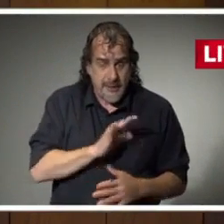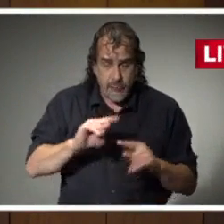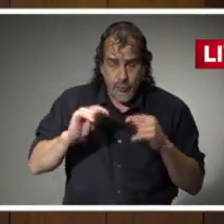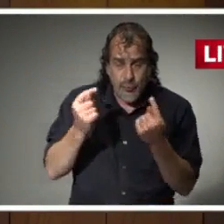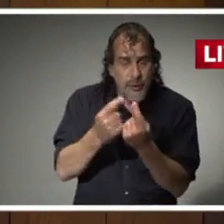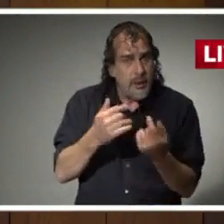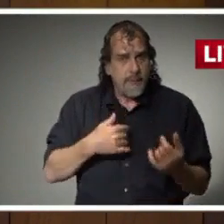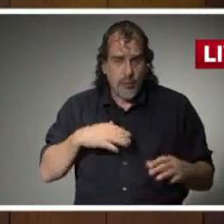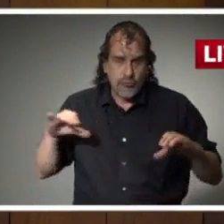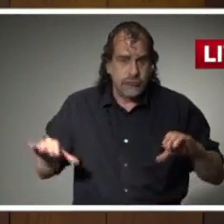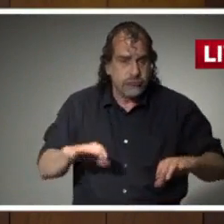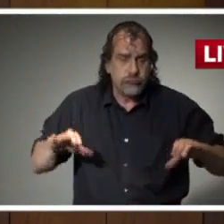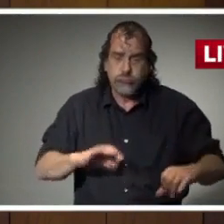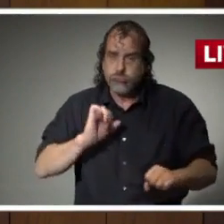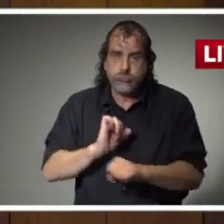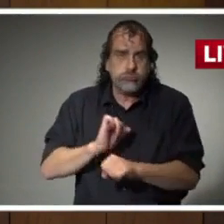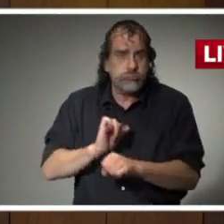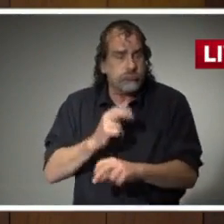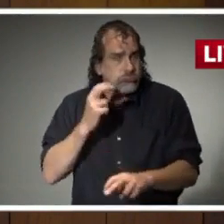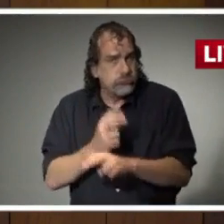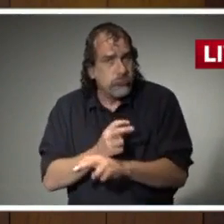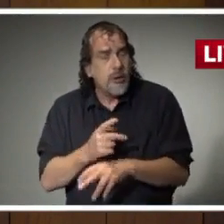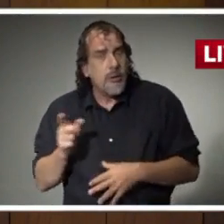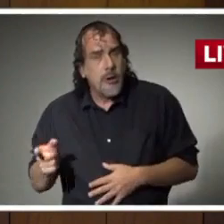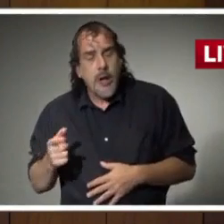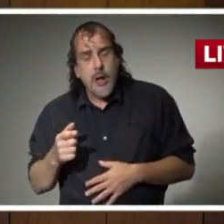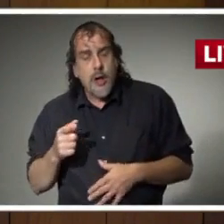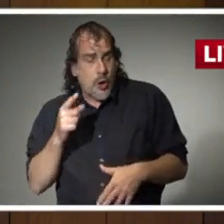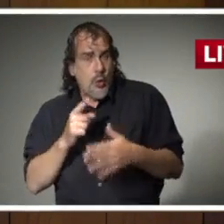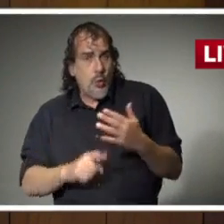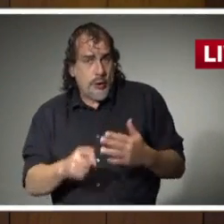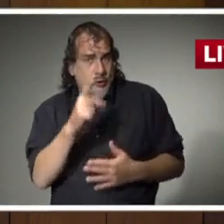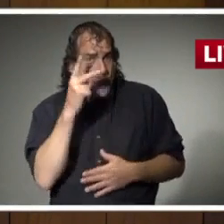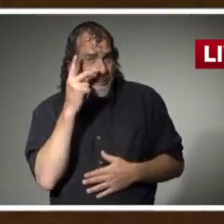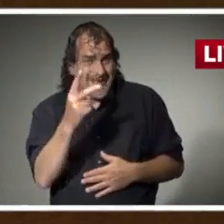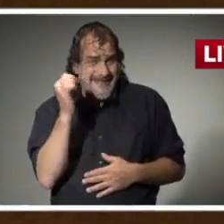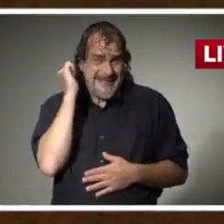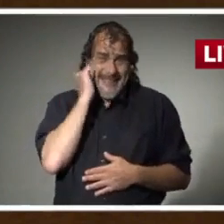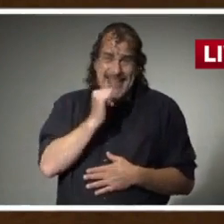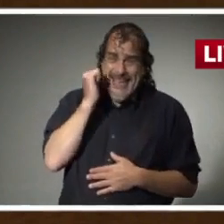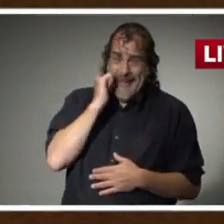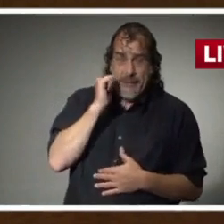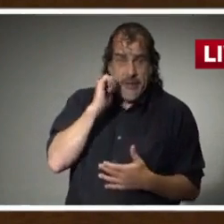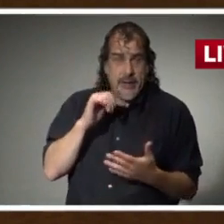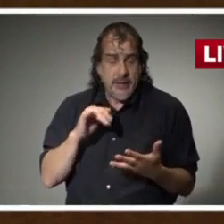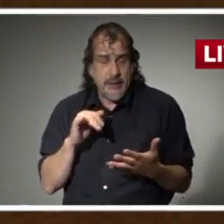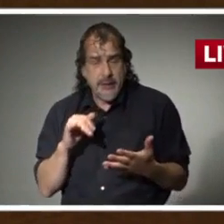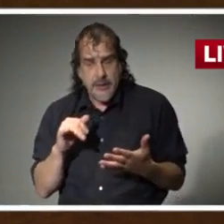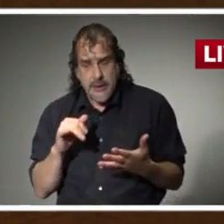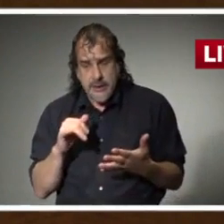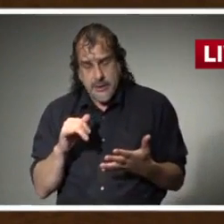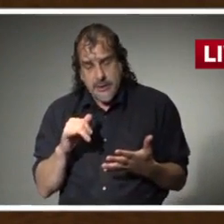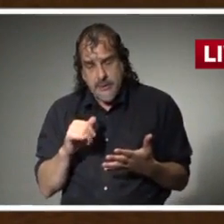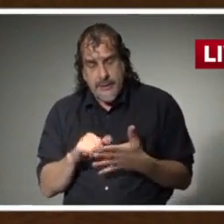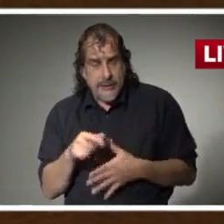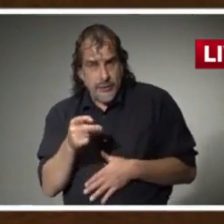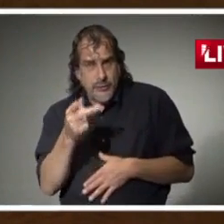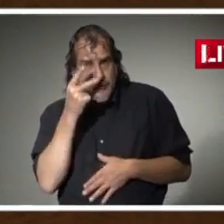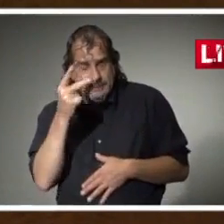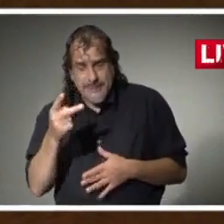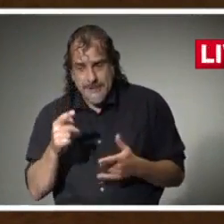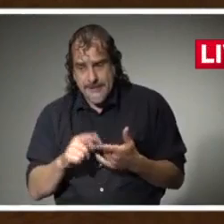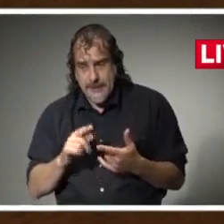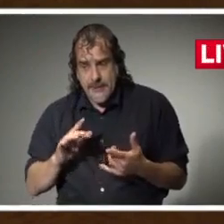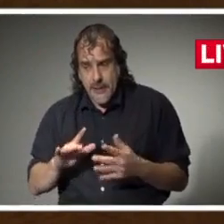efforts. I think what you are seeing every day as we bring additional leaders in our